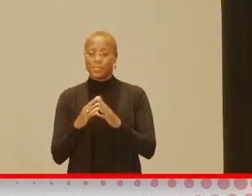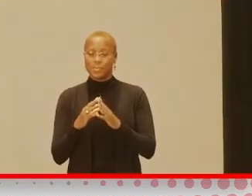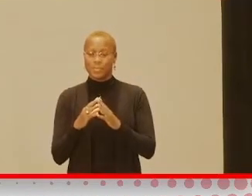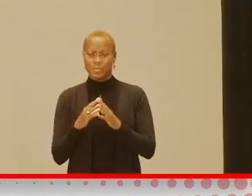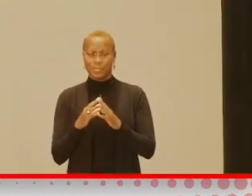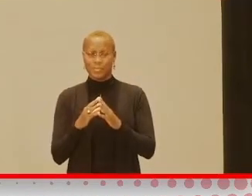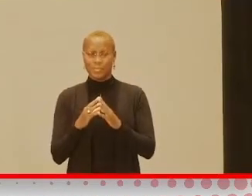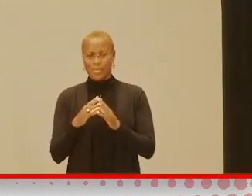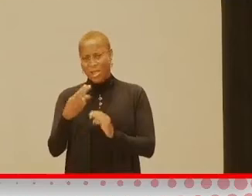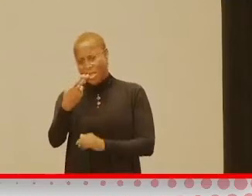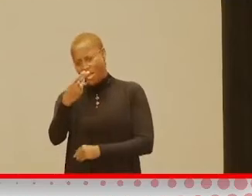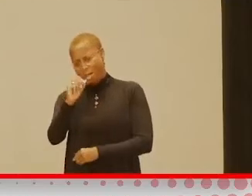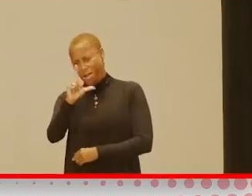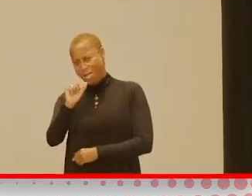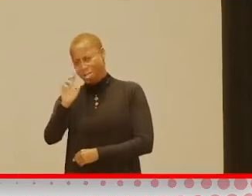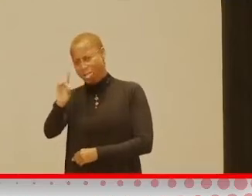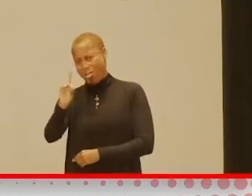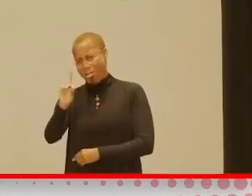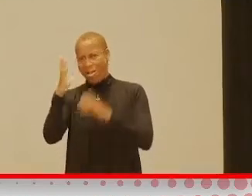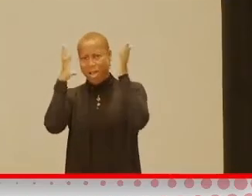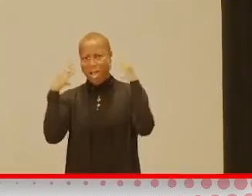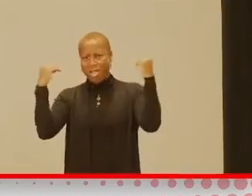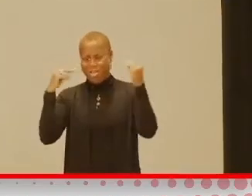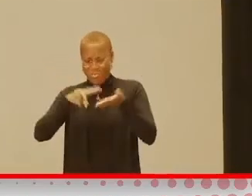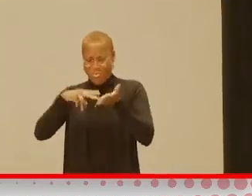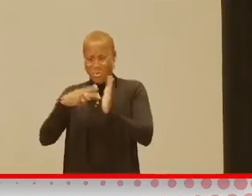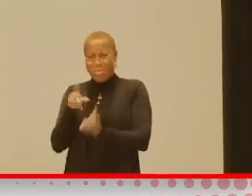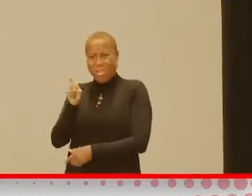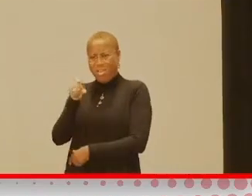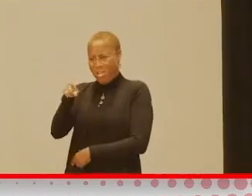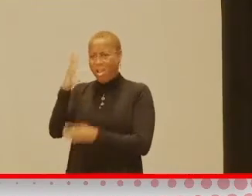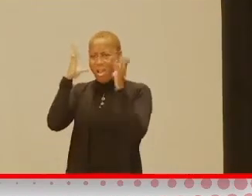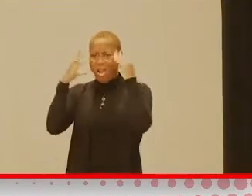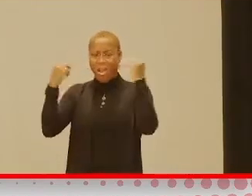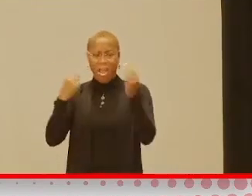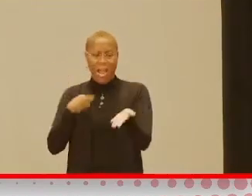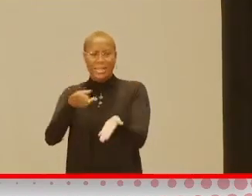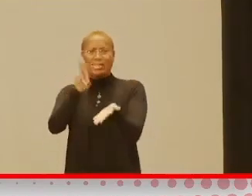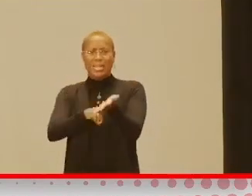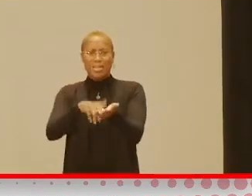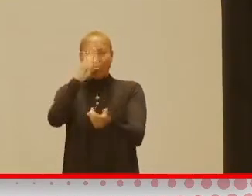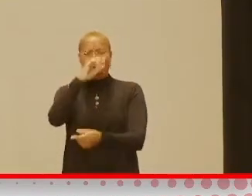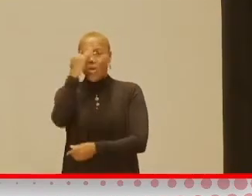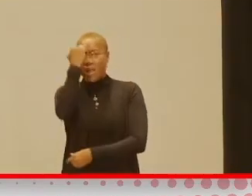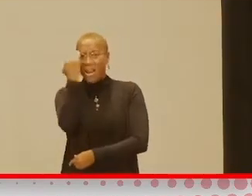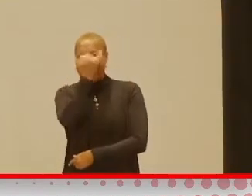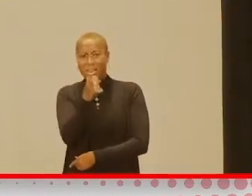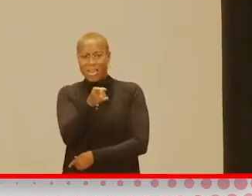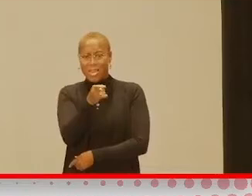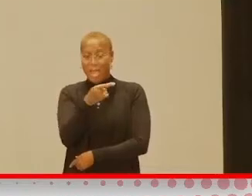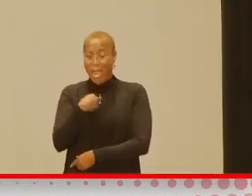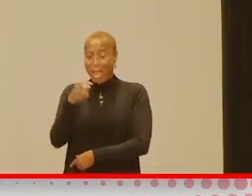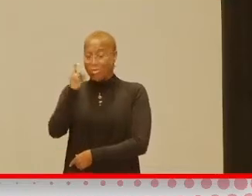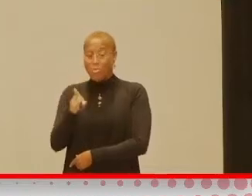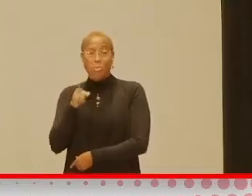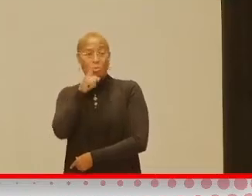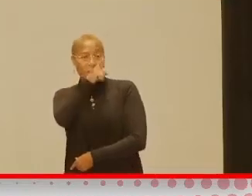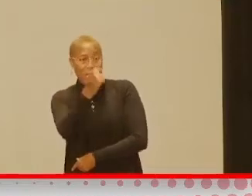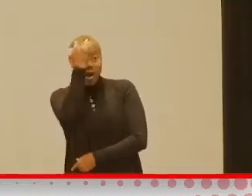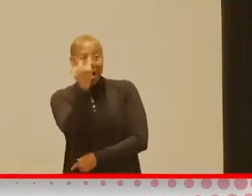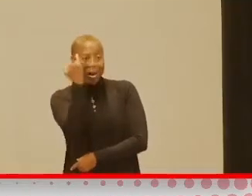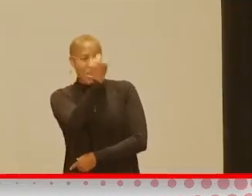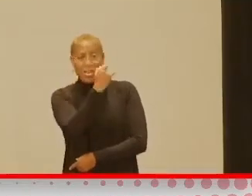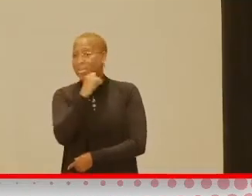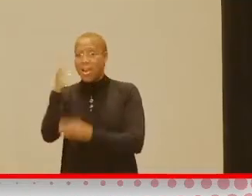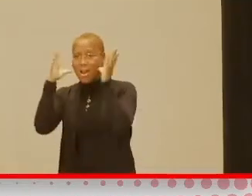Holland, you say? What do you mean, Holland? I signed up for Italy. I'm supposed to be in Italy.